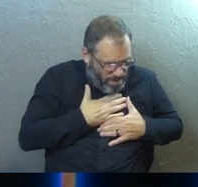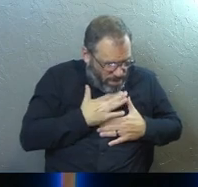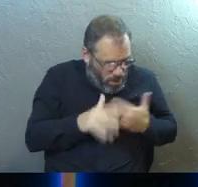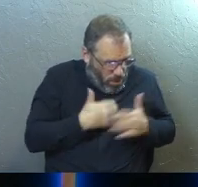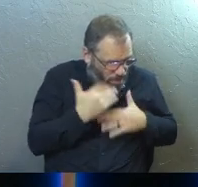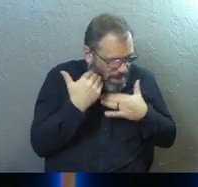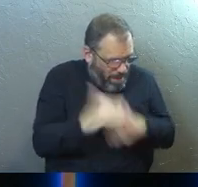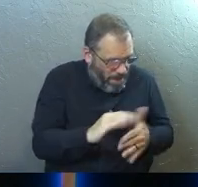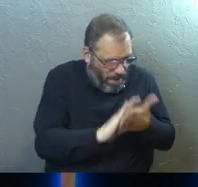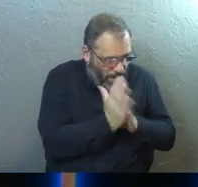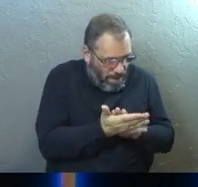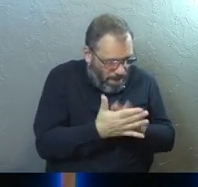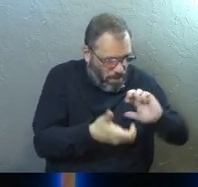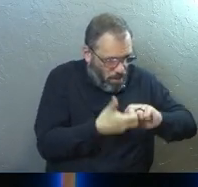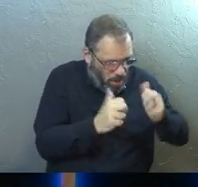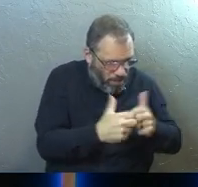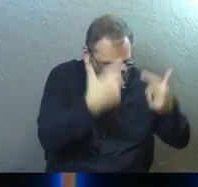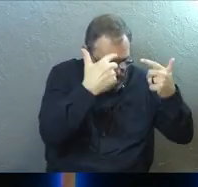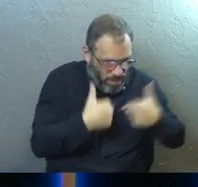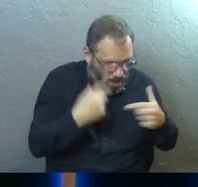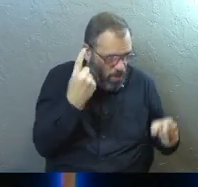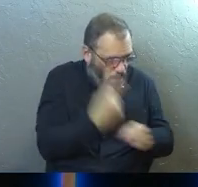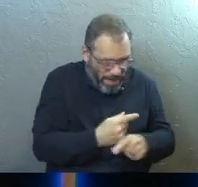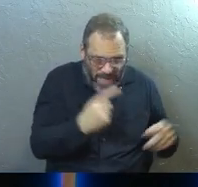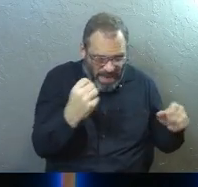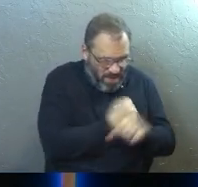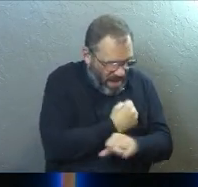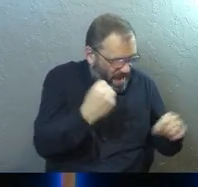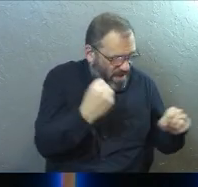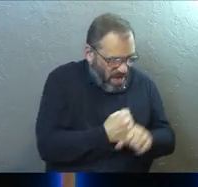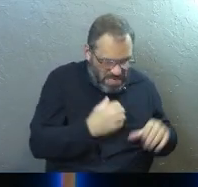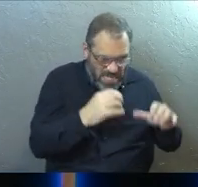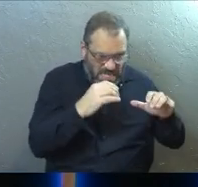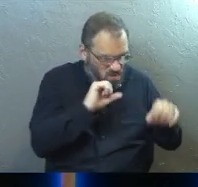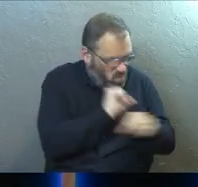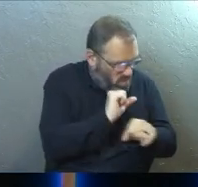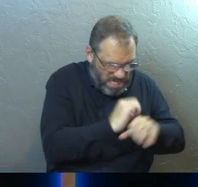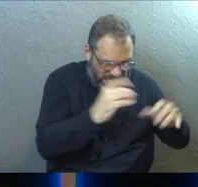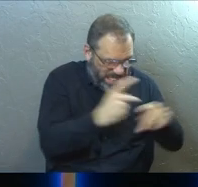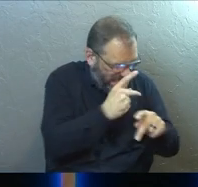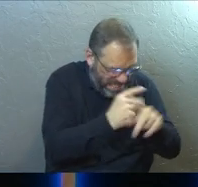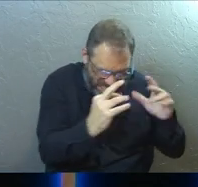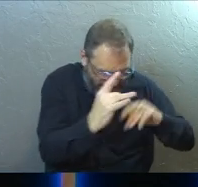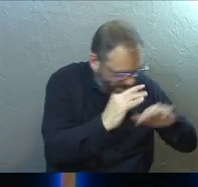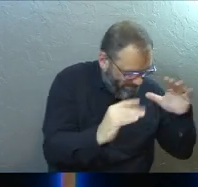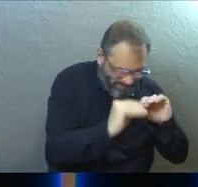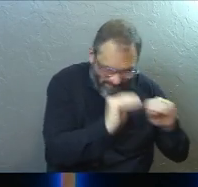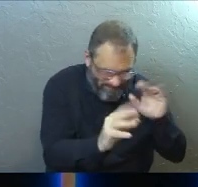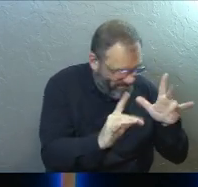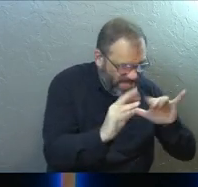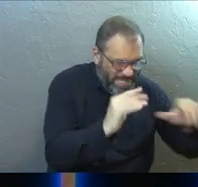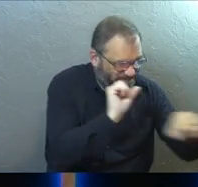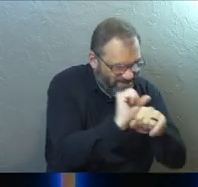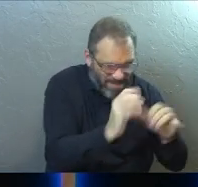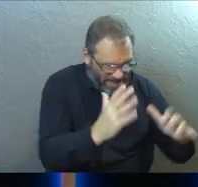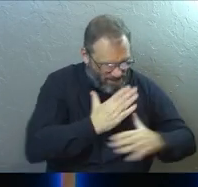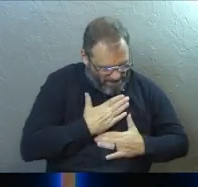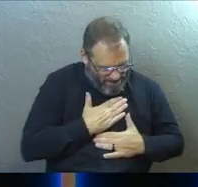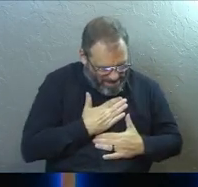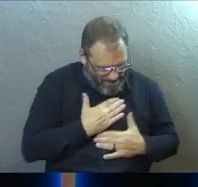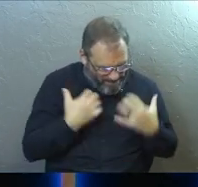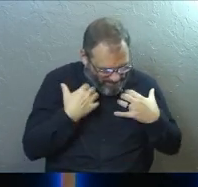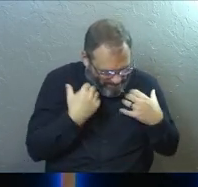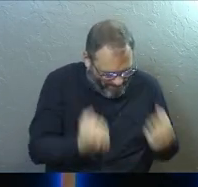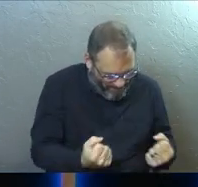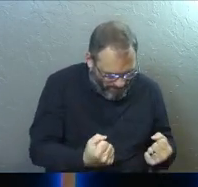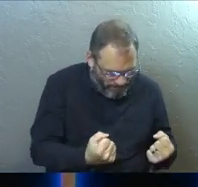sudden, these limitations become a real problem for me, right? Like I've got to fight against them. I've got to fix them. I've got to deal with them in my own